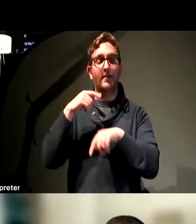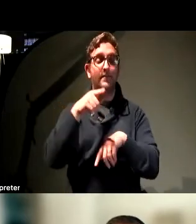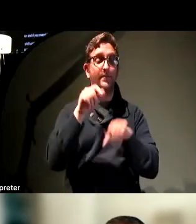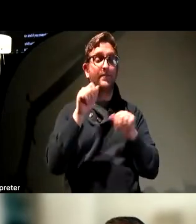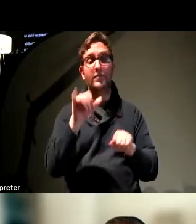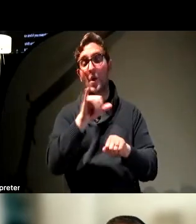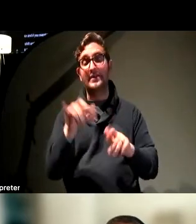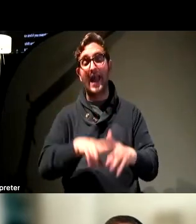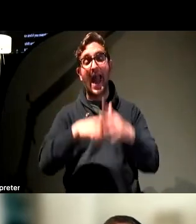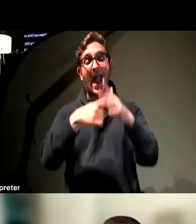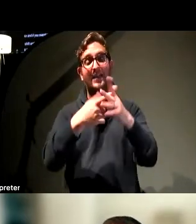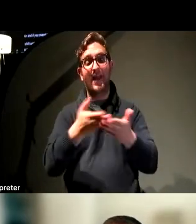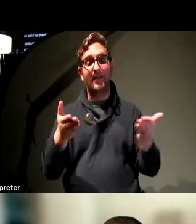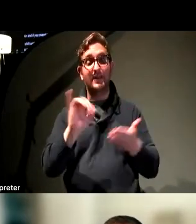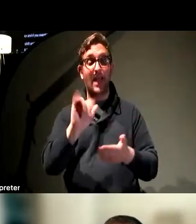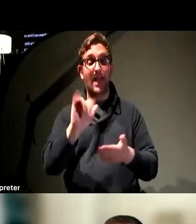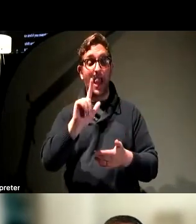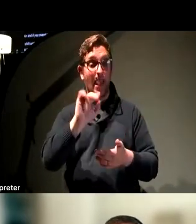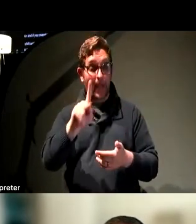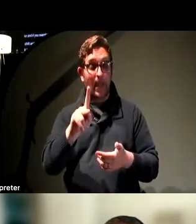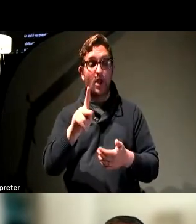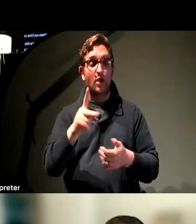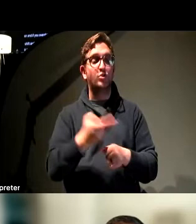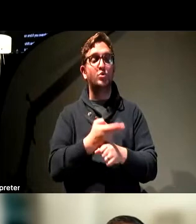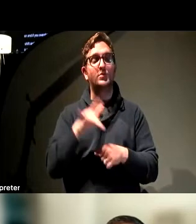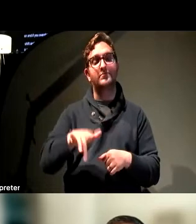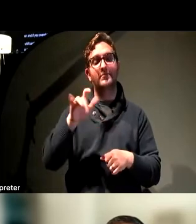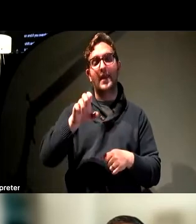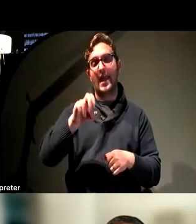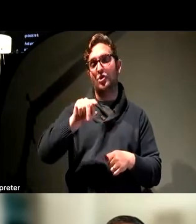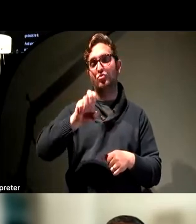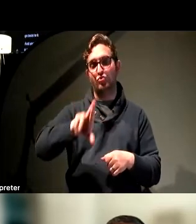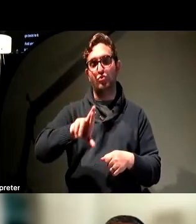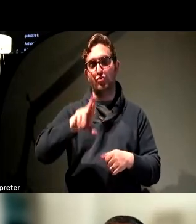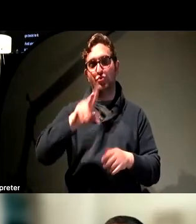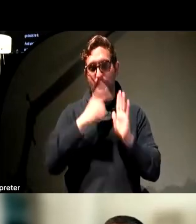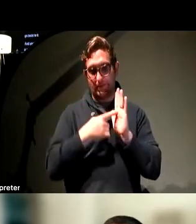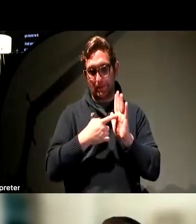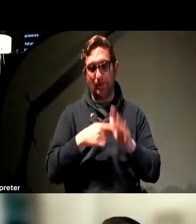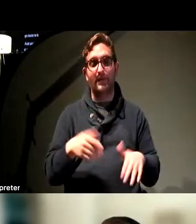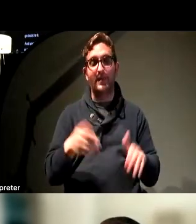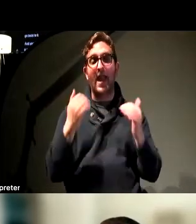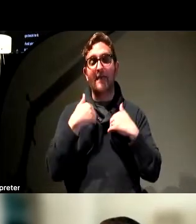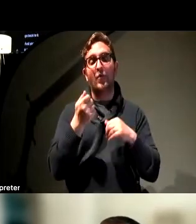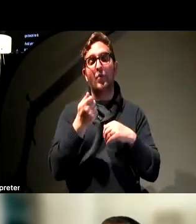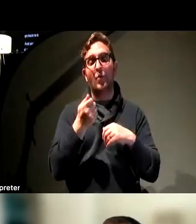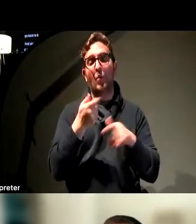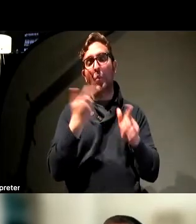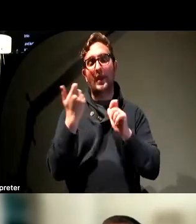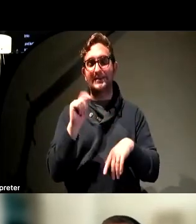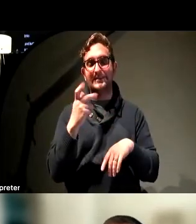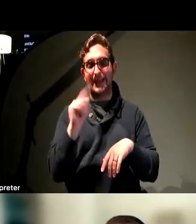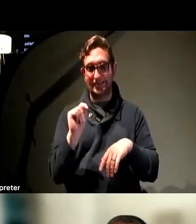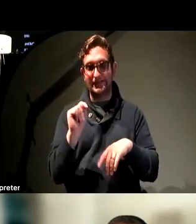things like links and buttons, just using the enter key, for example. Those are some quick tests. That's actually a fair amount